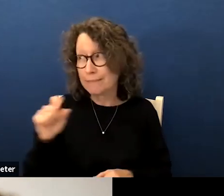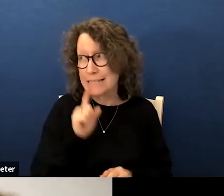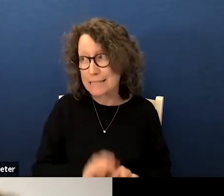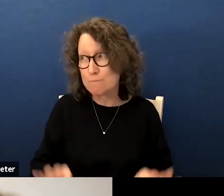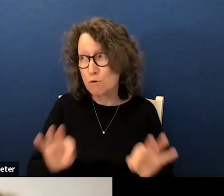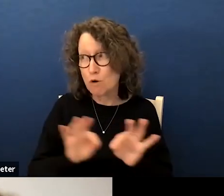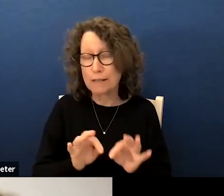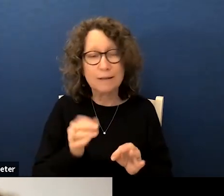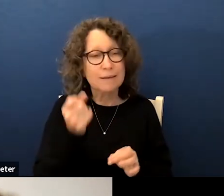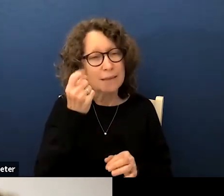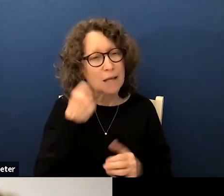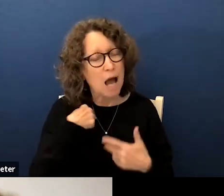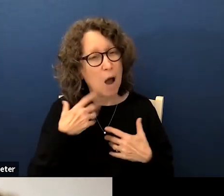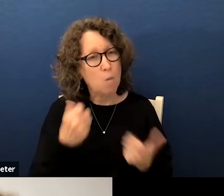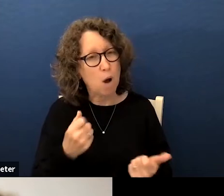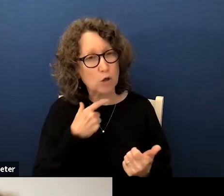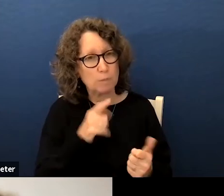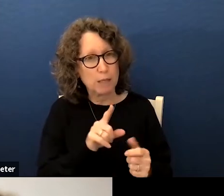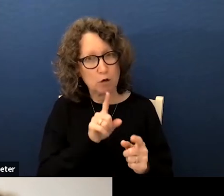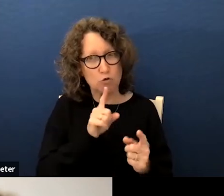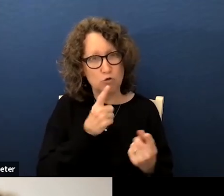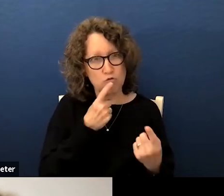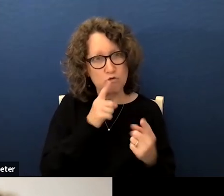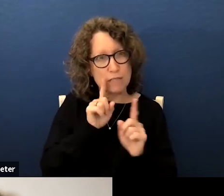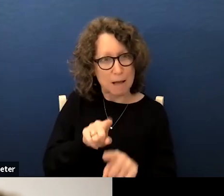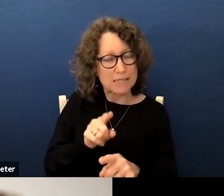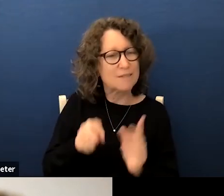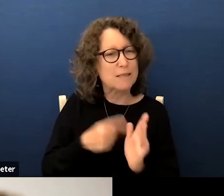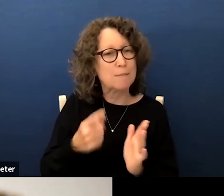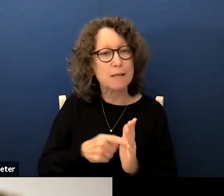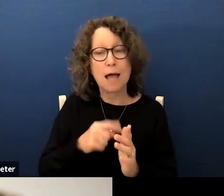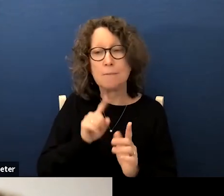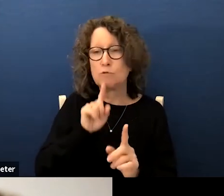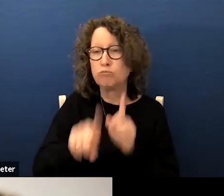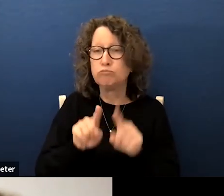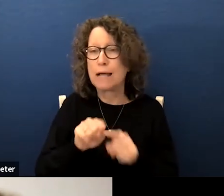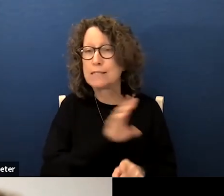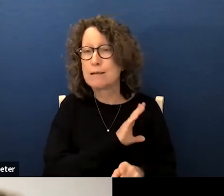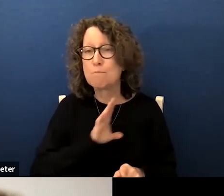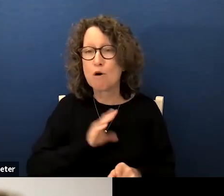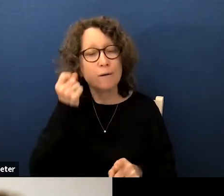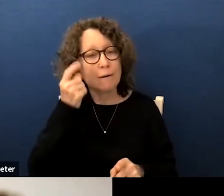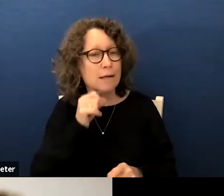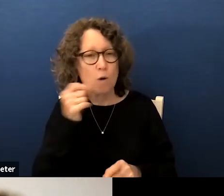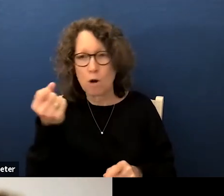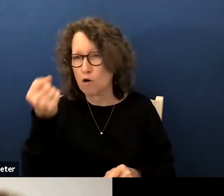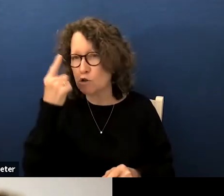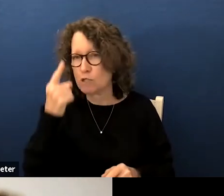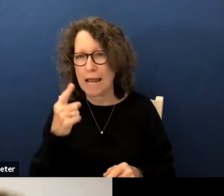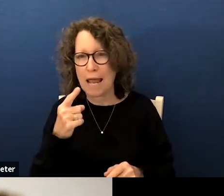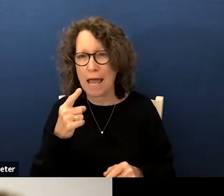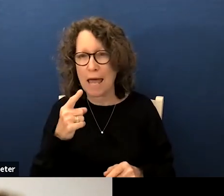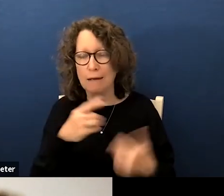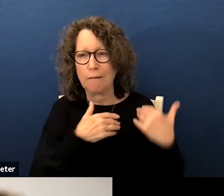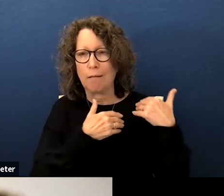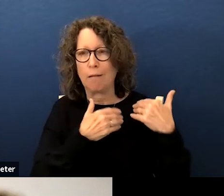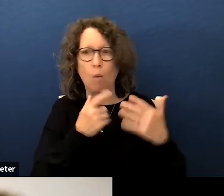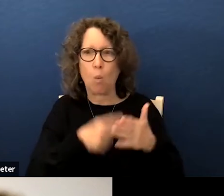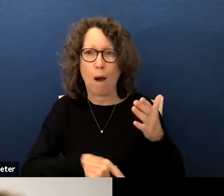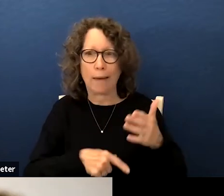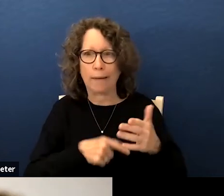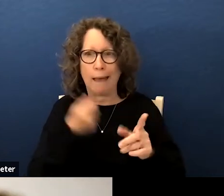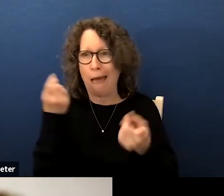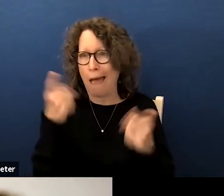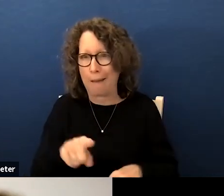important because you know we don't want to be responsive because oftentimes we're giving direction as a board but not necessarily understanding the ripple effect of what we're saying all